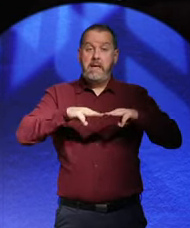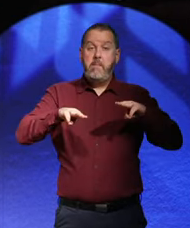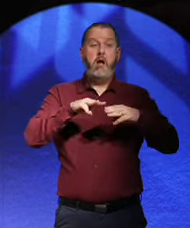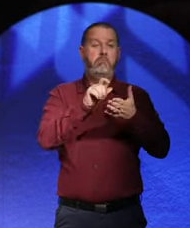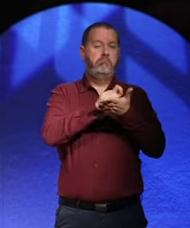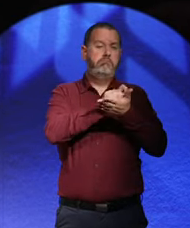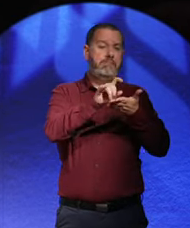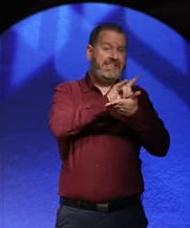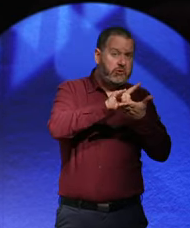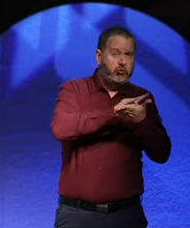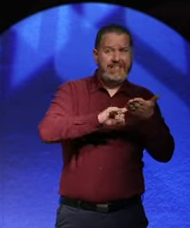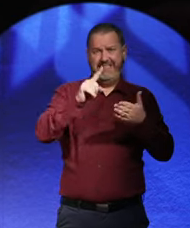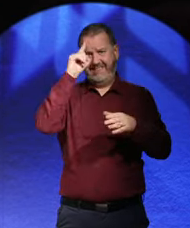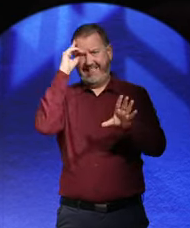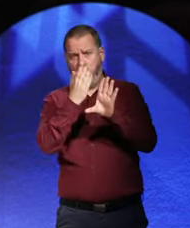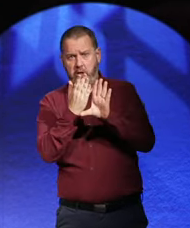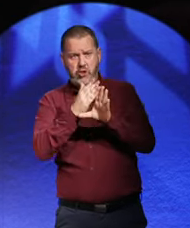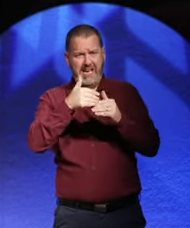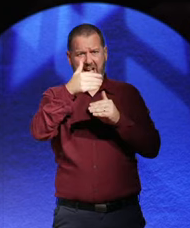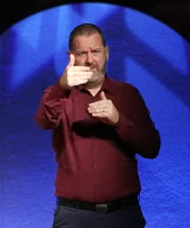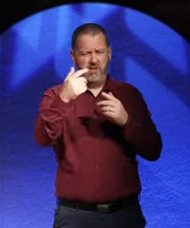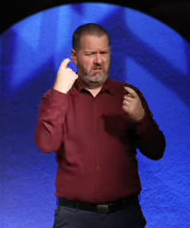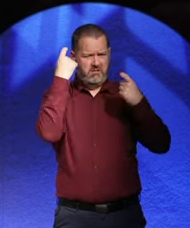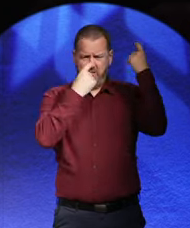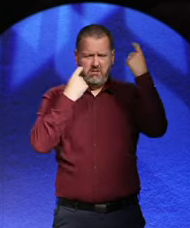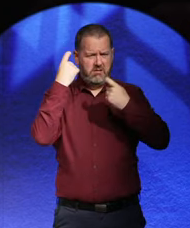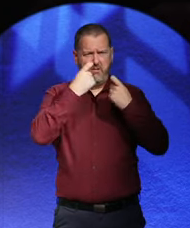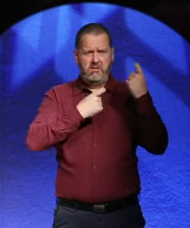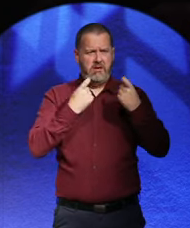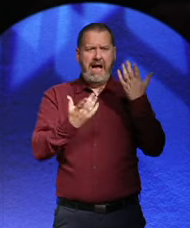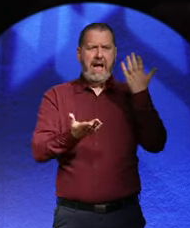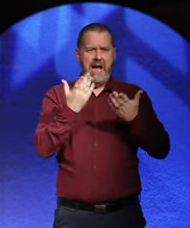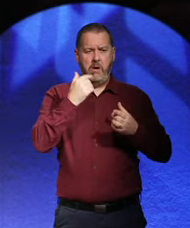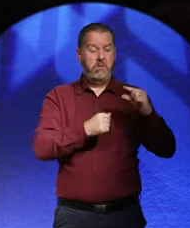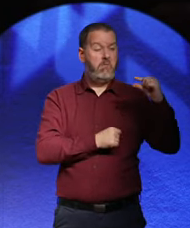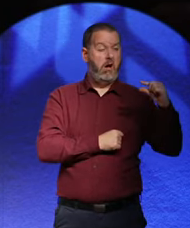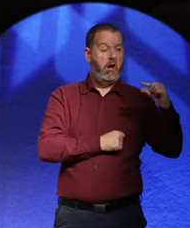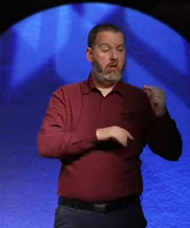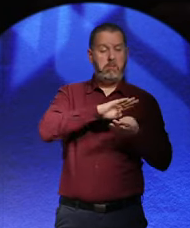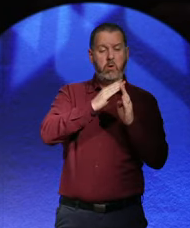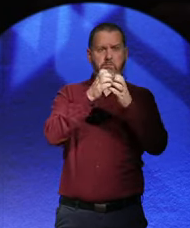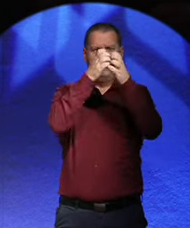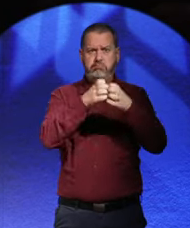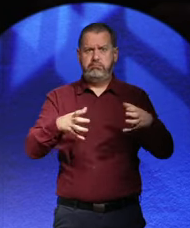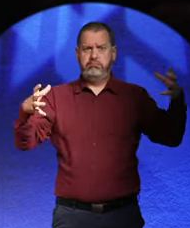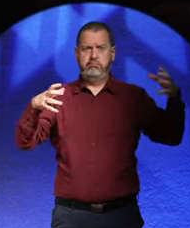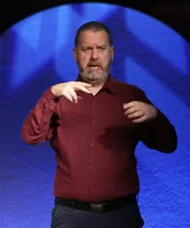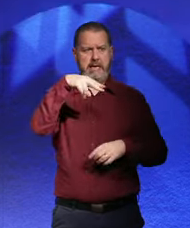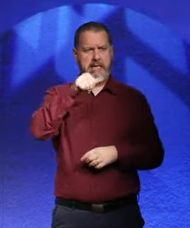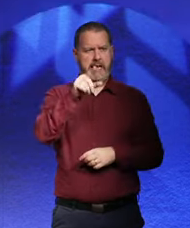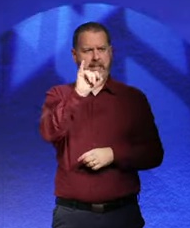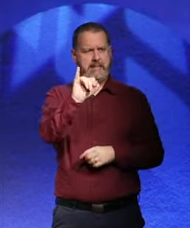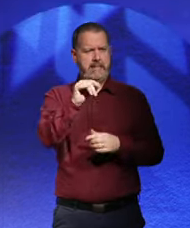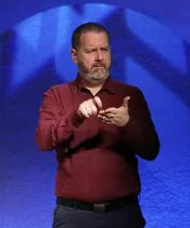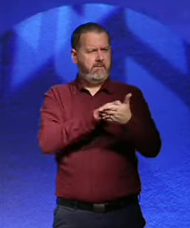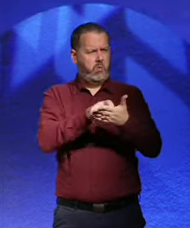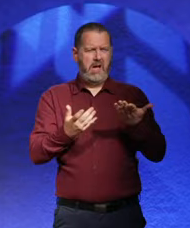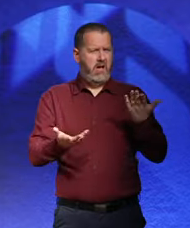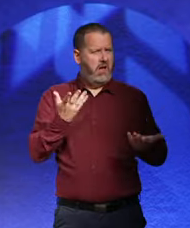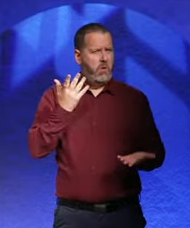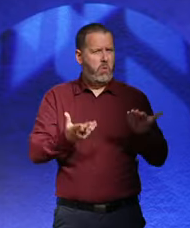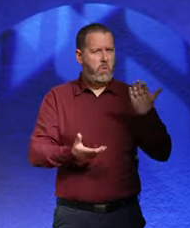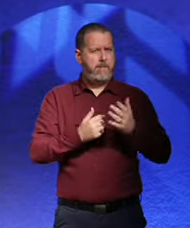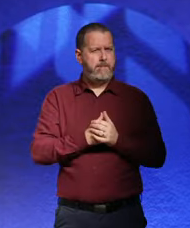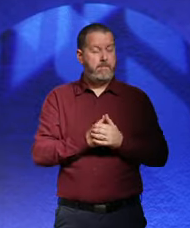else. Why did the Nazis break through? What was it? What was the reason they broke through? The conventional